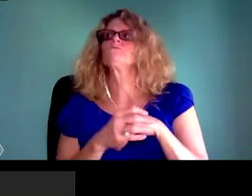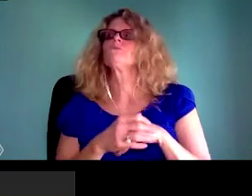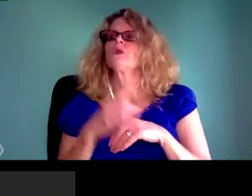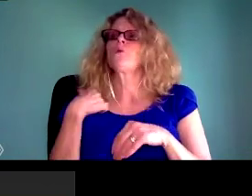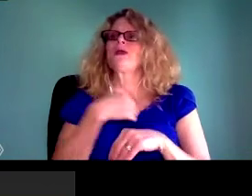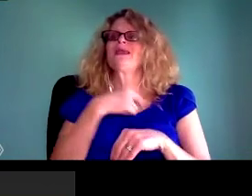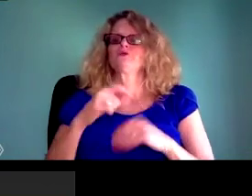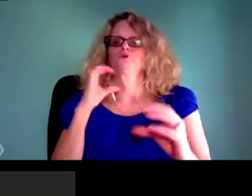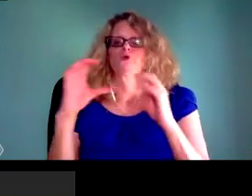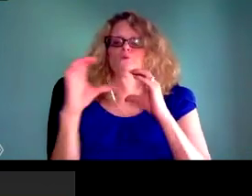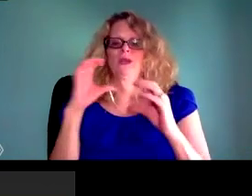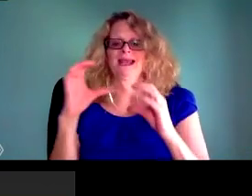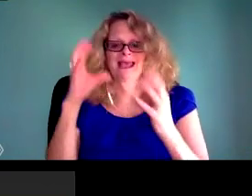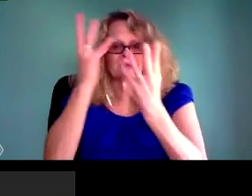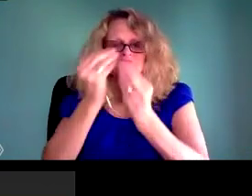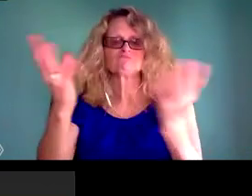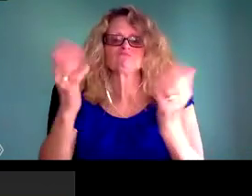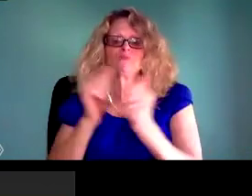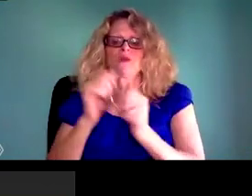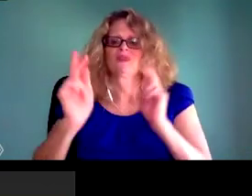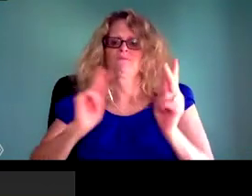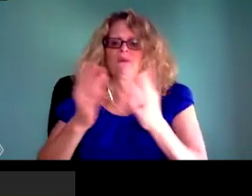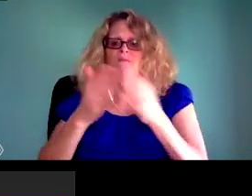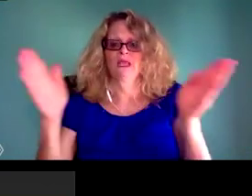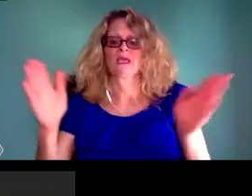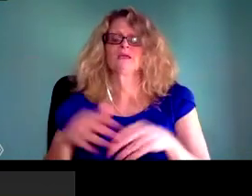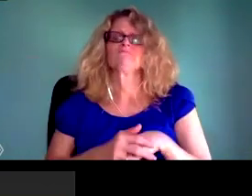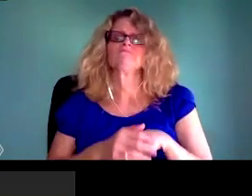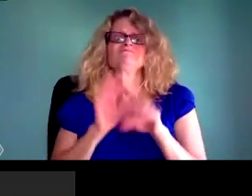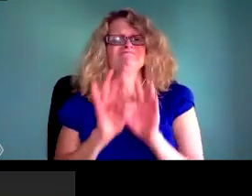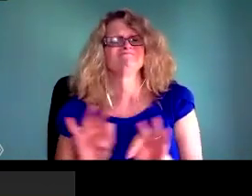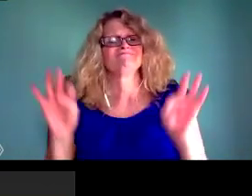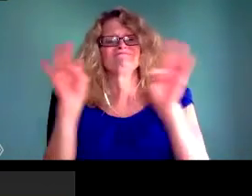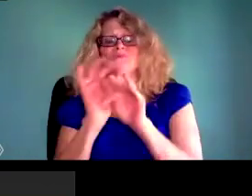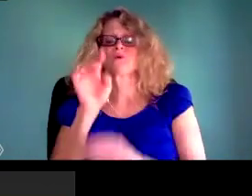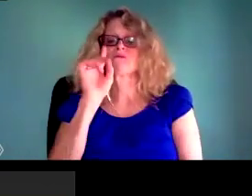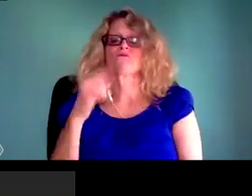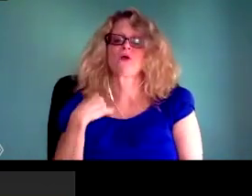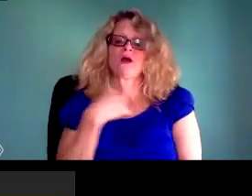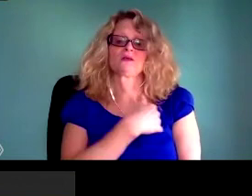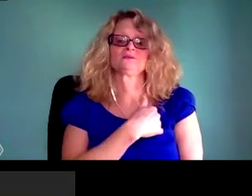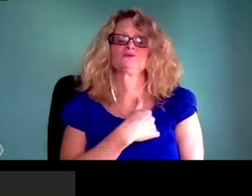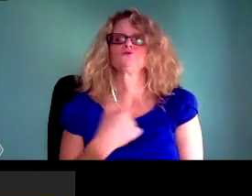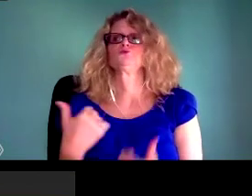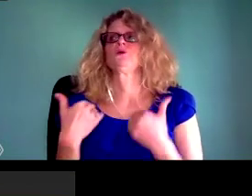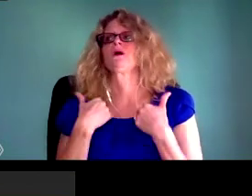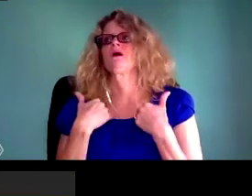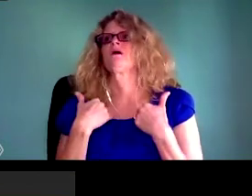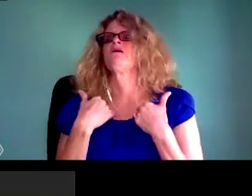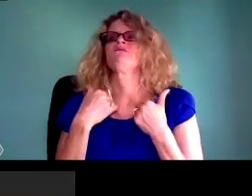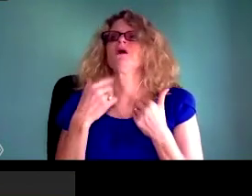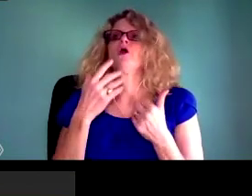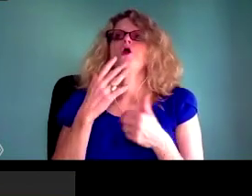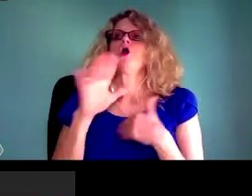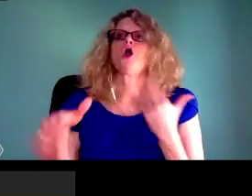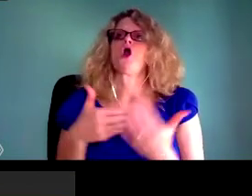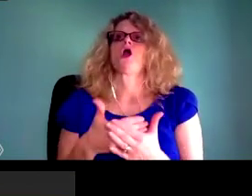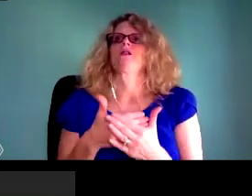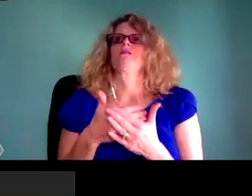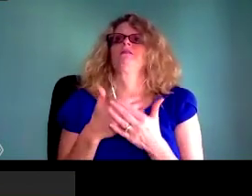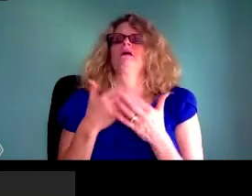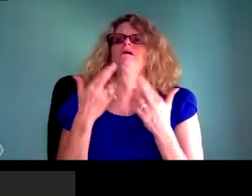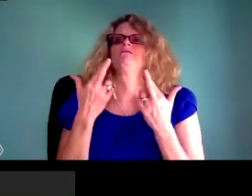other kinds of information and media companies that are truly tech companies. I mean, obviously, these conversations around